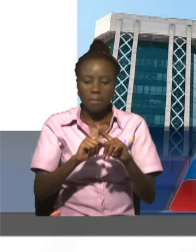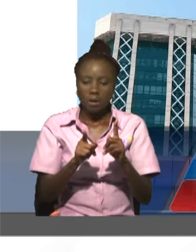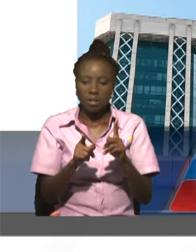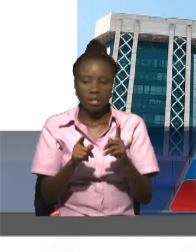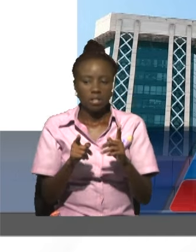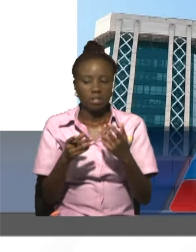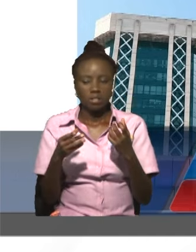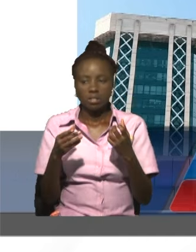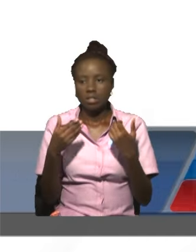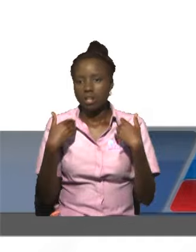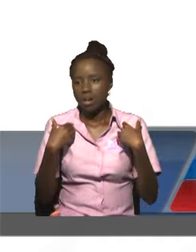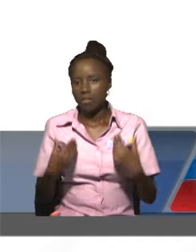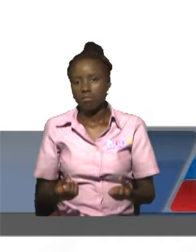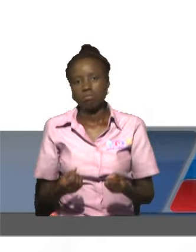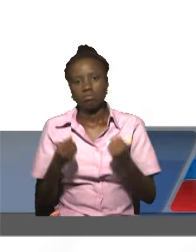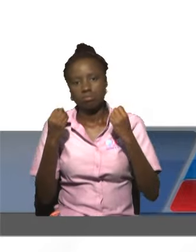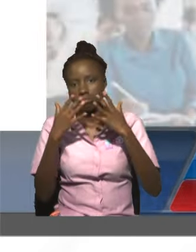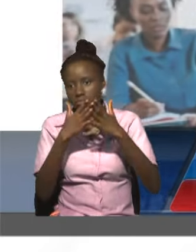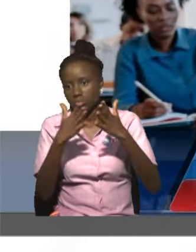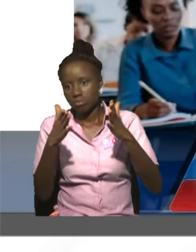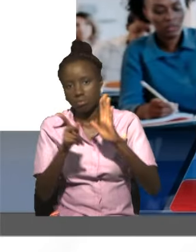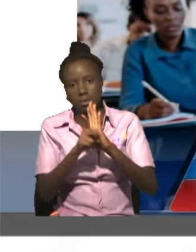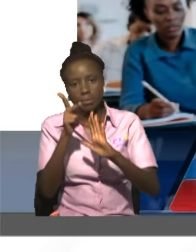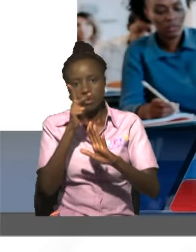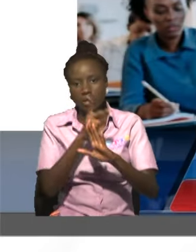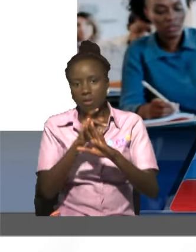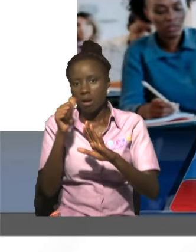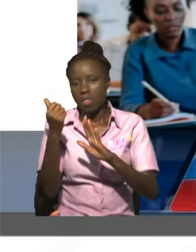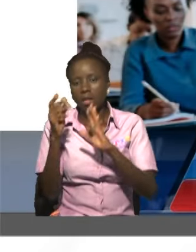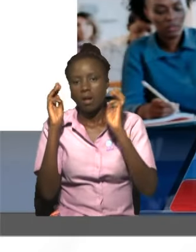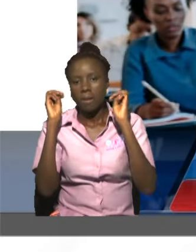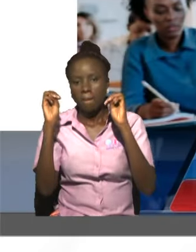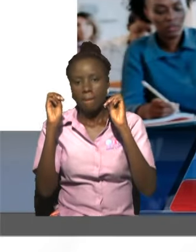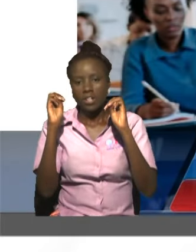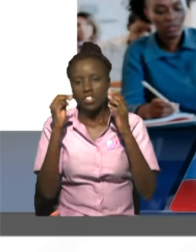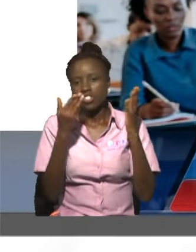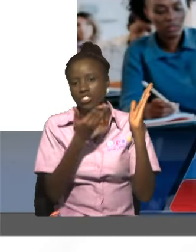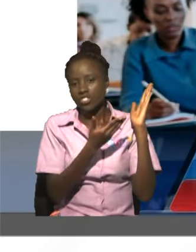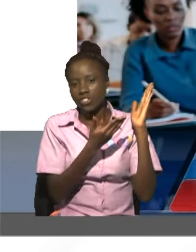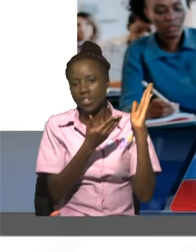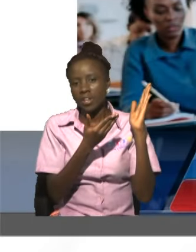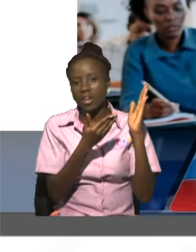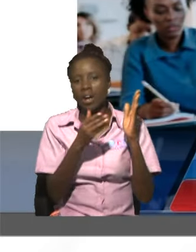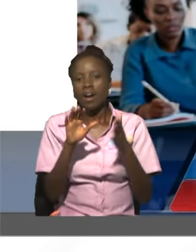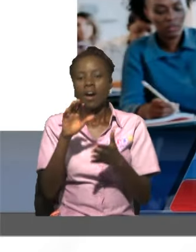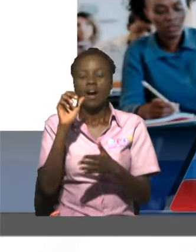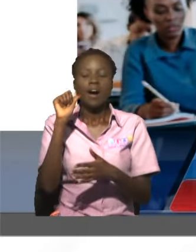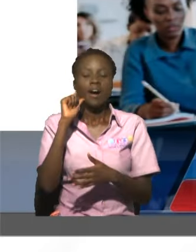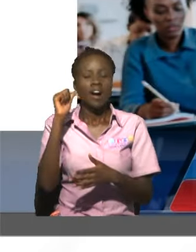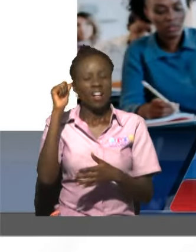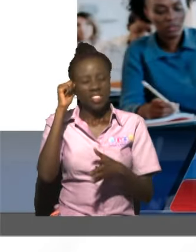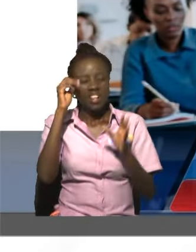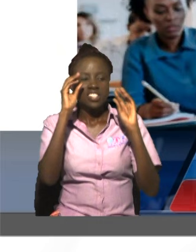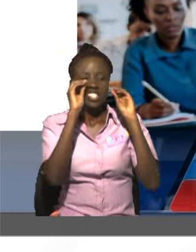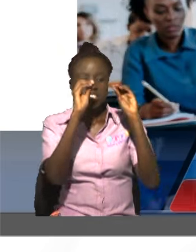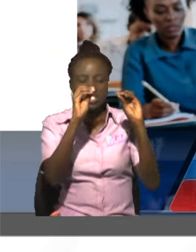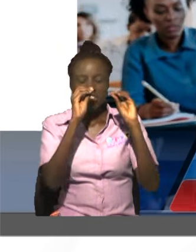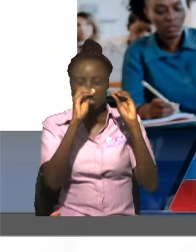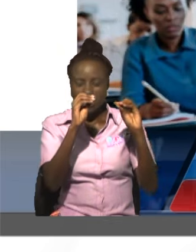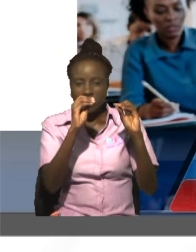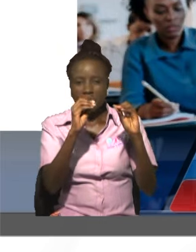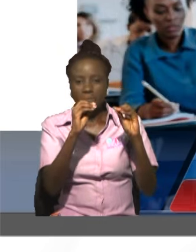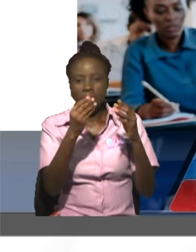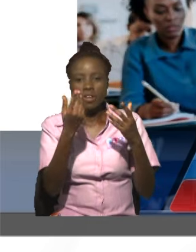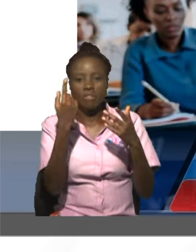the poor and vulnerable, with programs from other ministries like funding for the Adult Literacy Tutors Association to expand